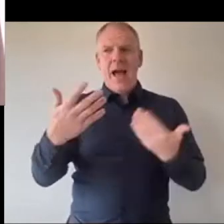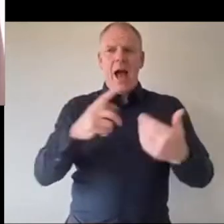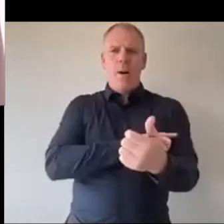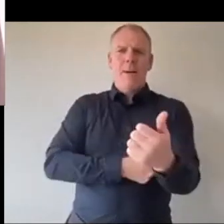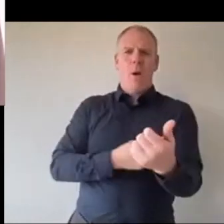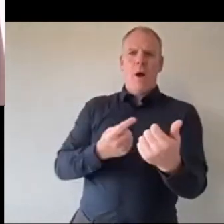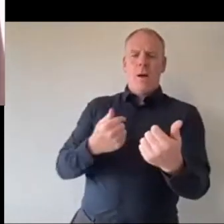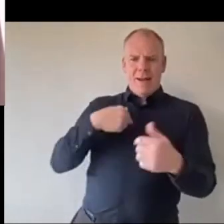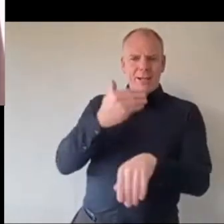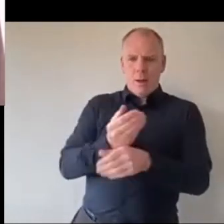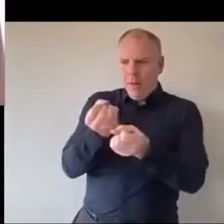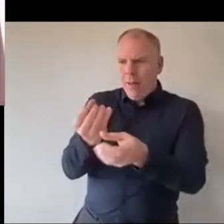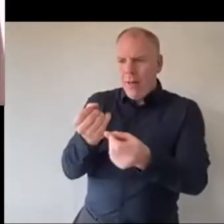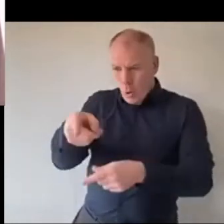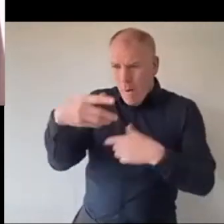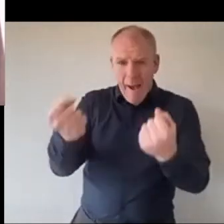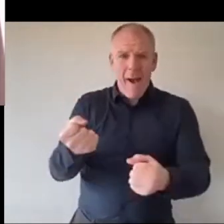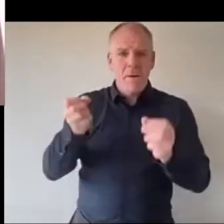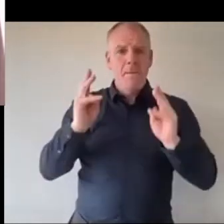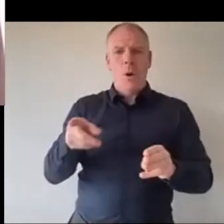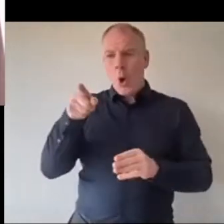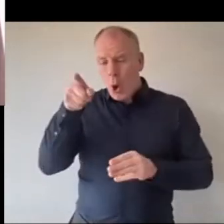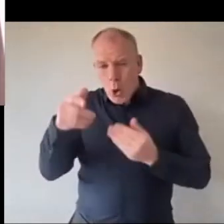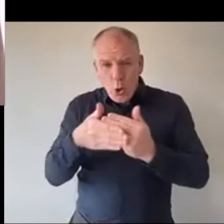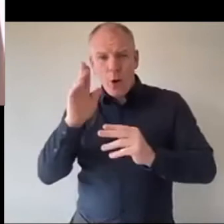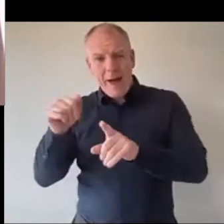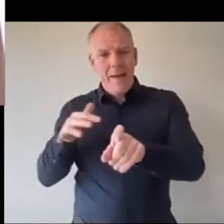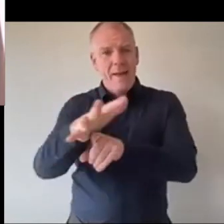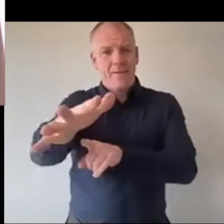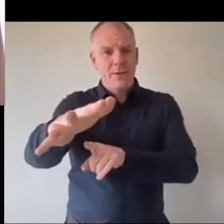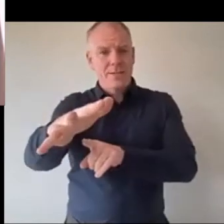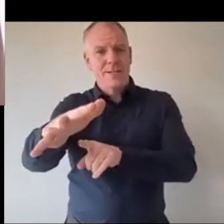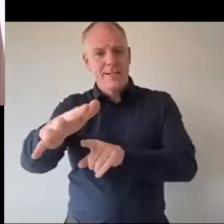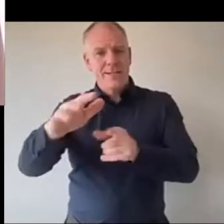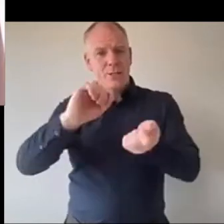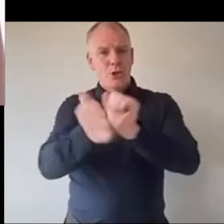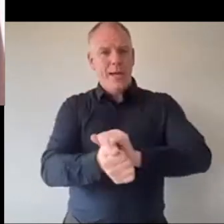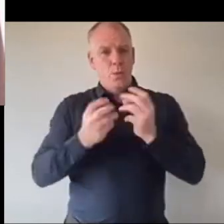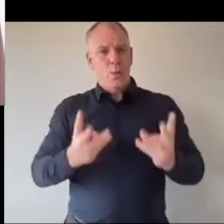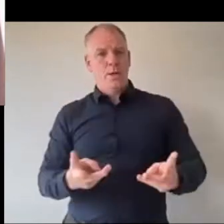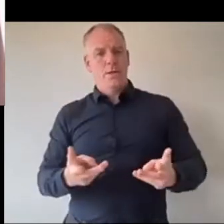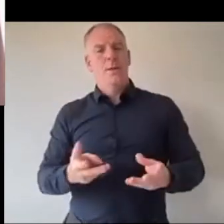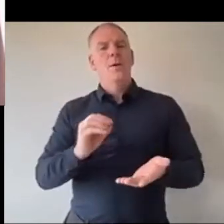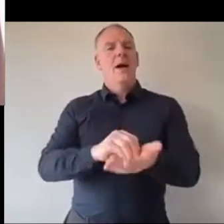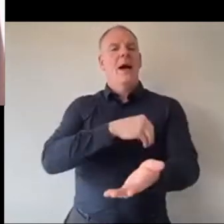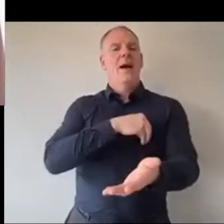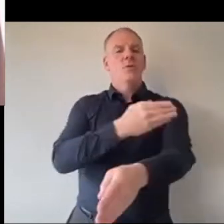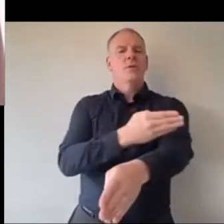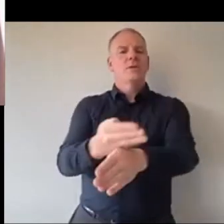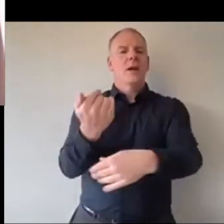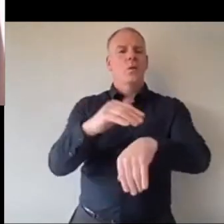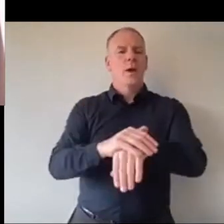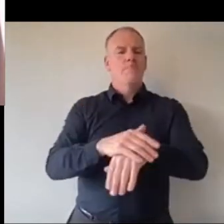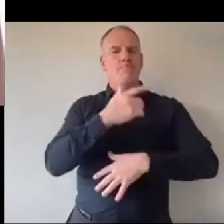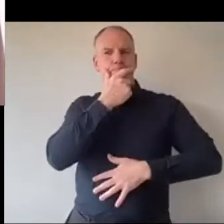that is that you drive the change that you want to see but we need to start like taking our own